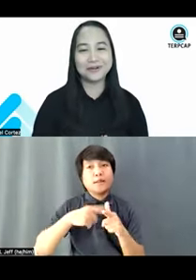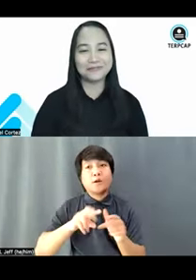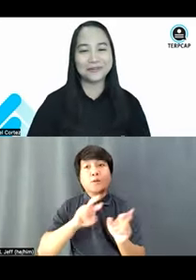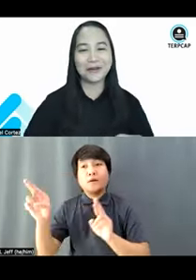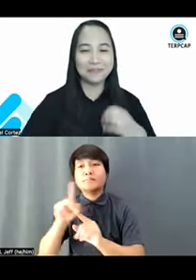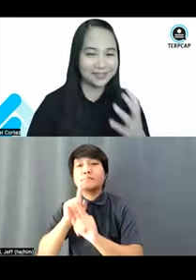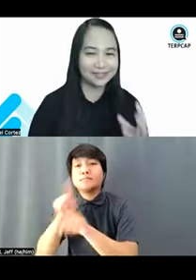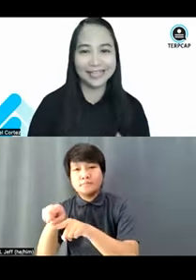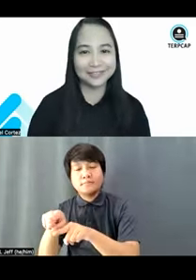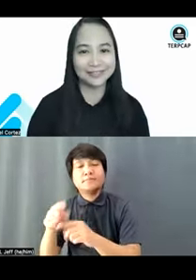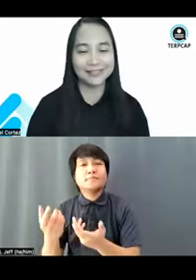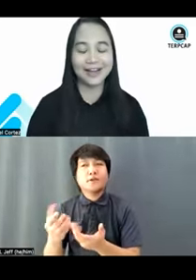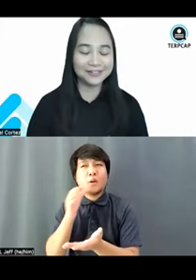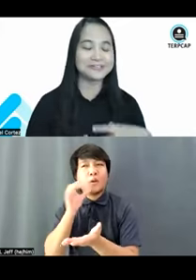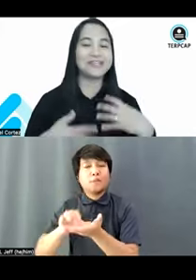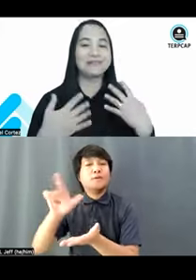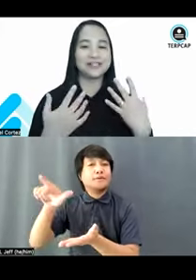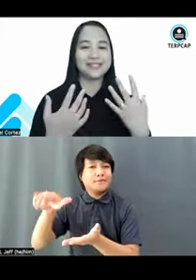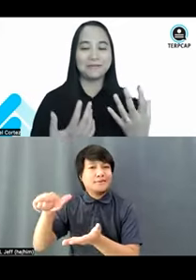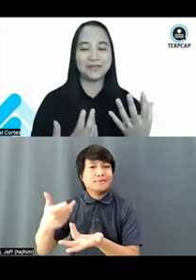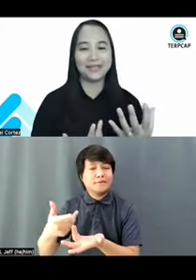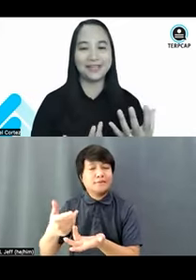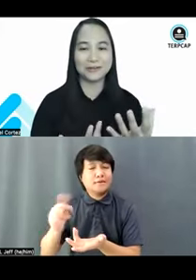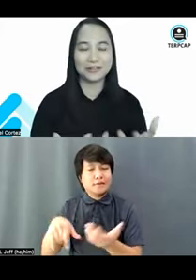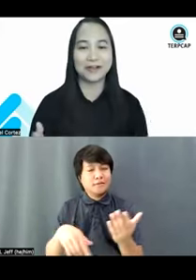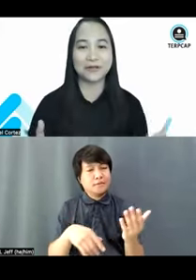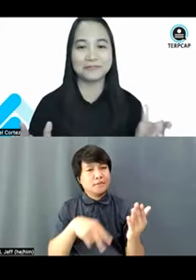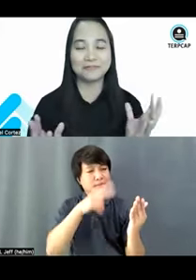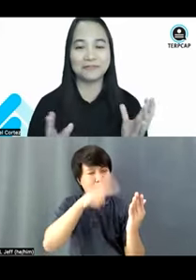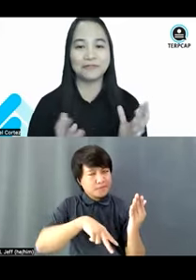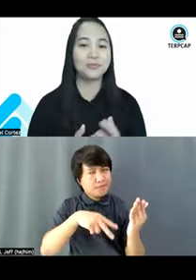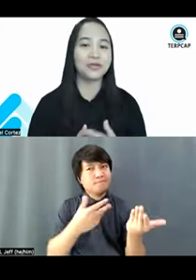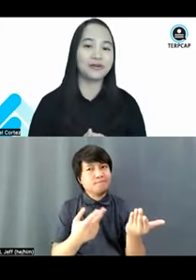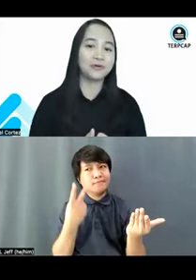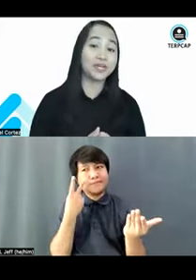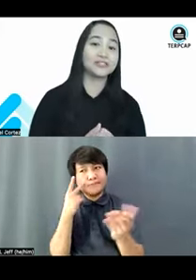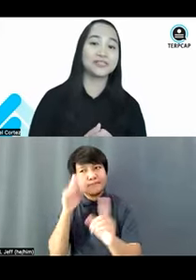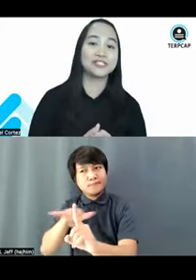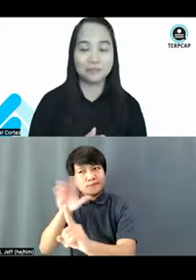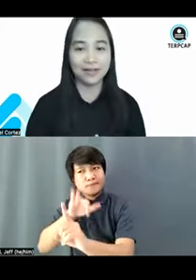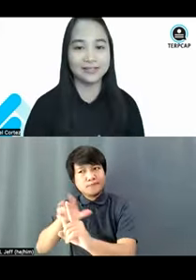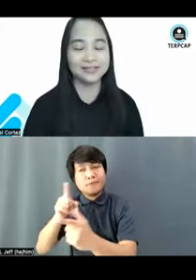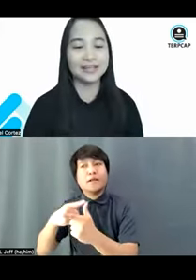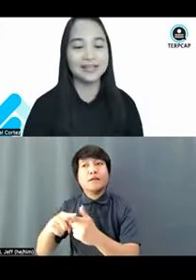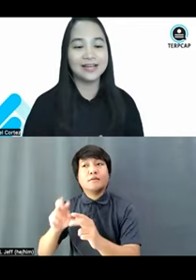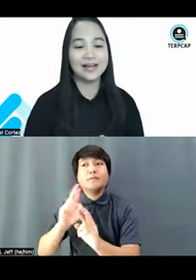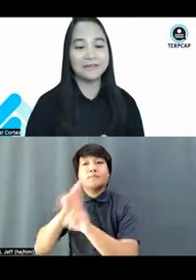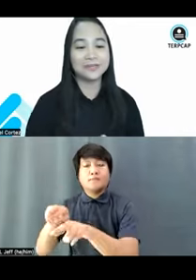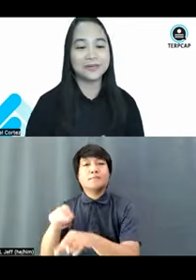comment later, understand what's happening in your environment before we are quick to respond.